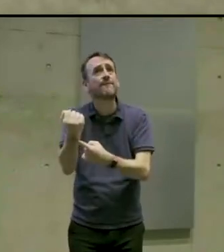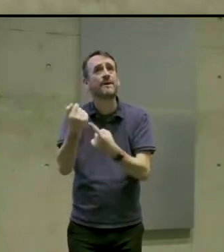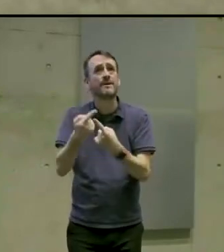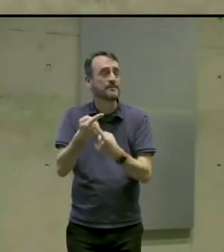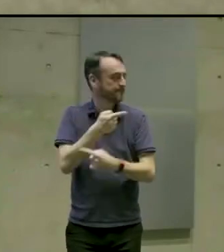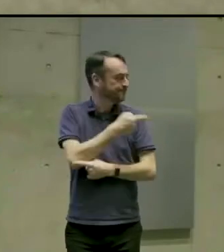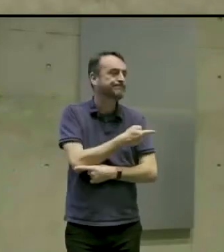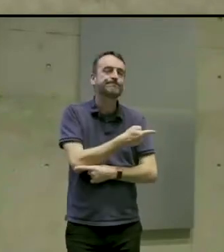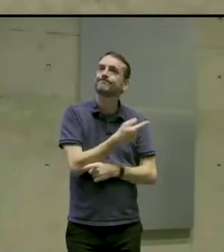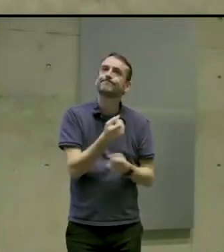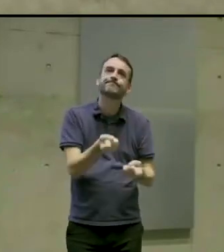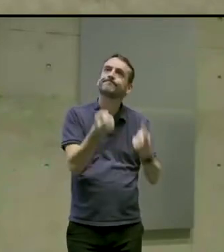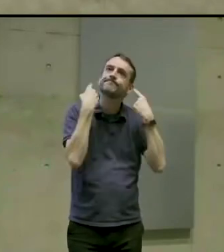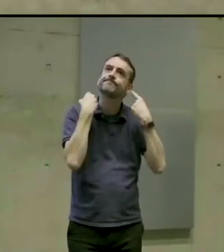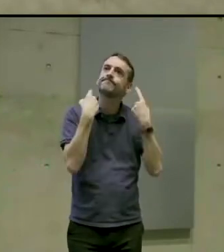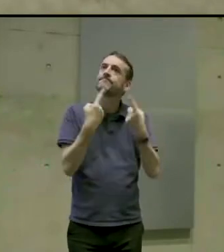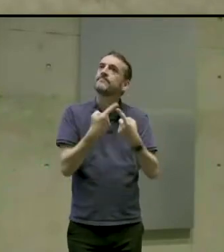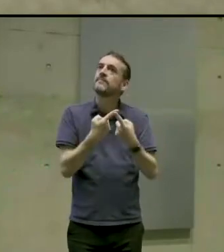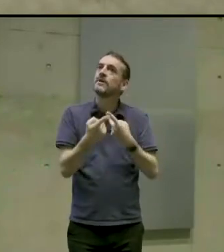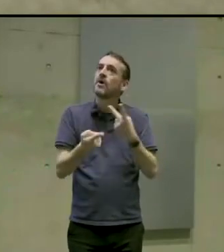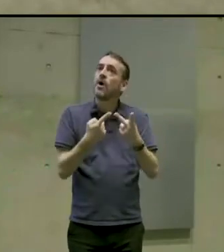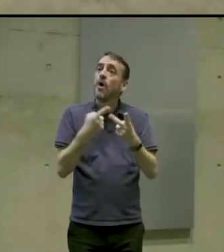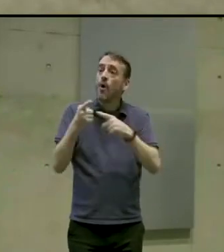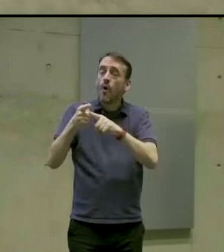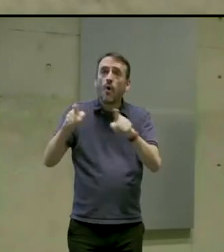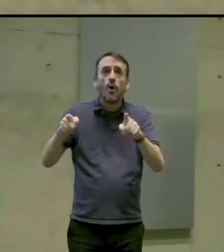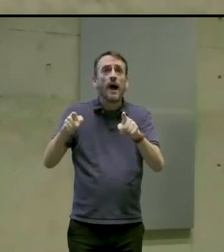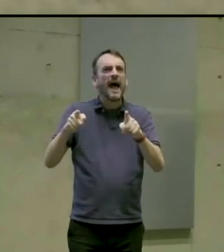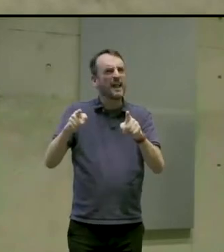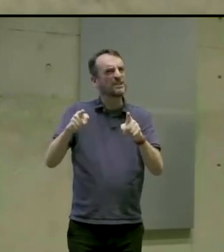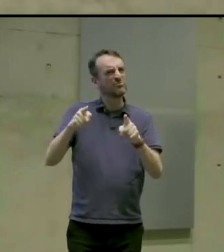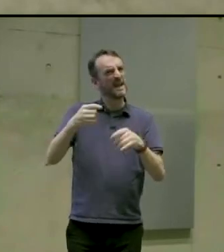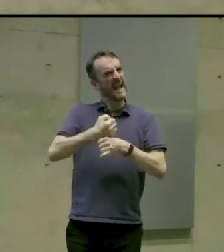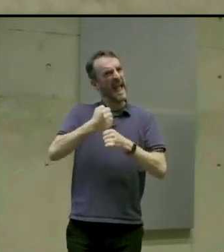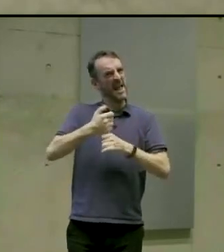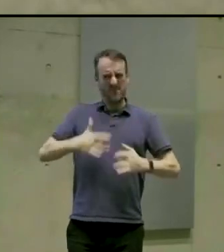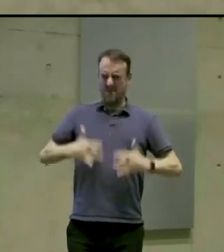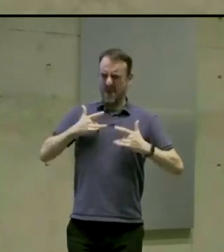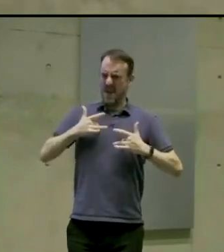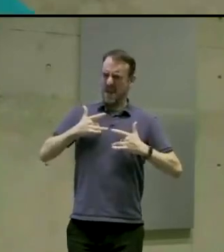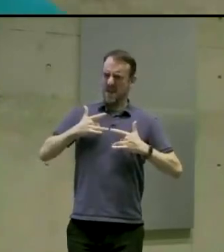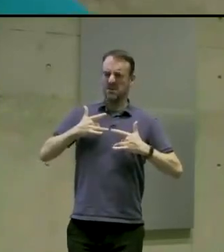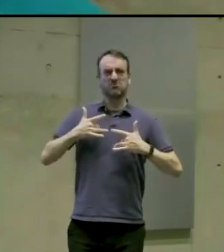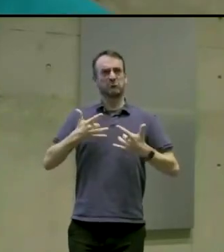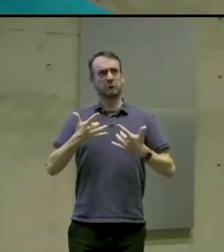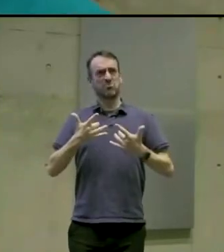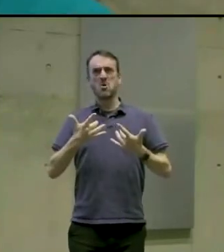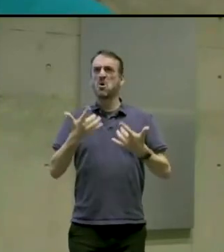to set the tone. So if it's more of a horror kind of game, there's a lot of that kind of